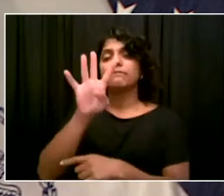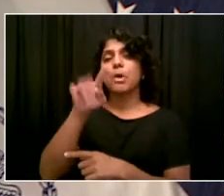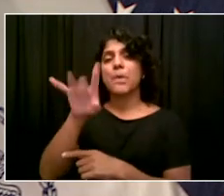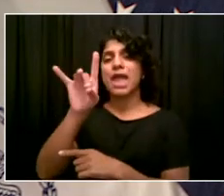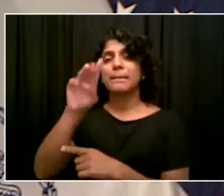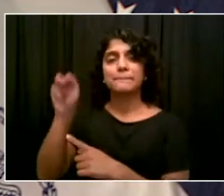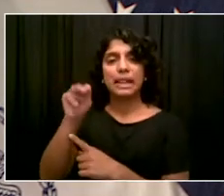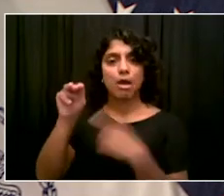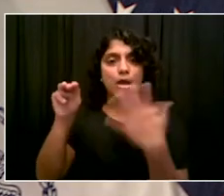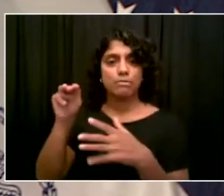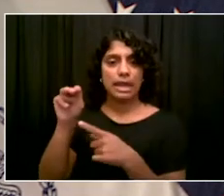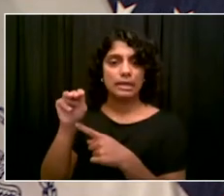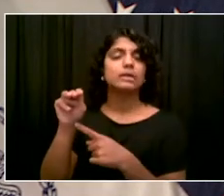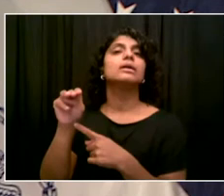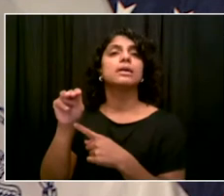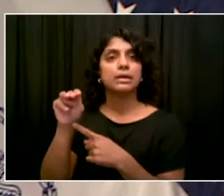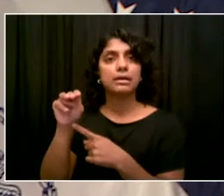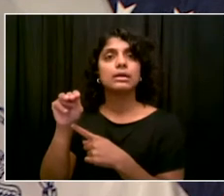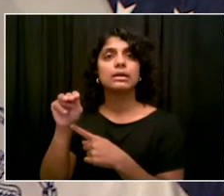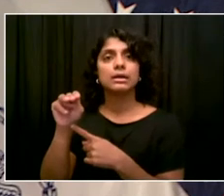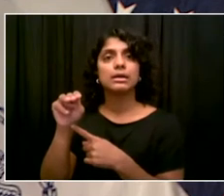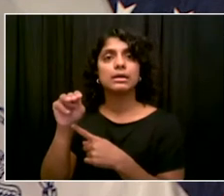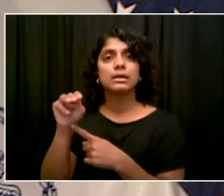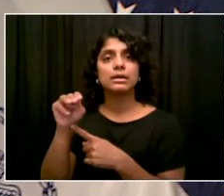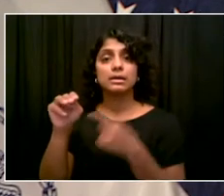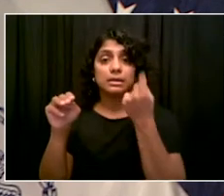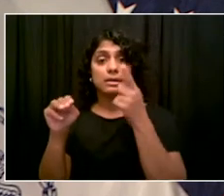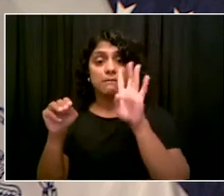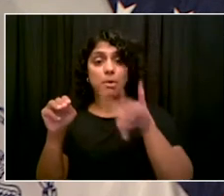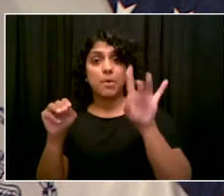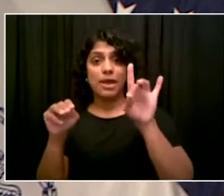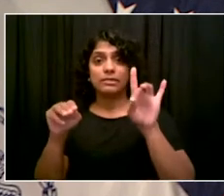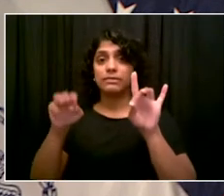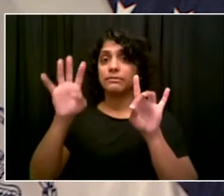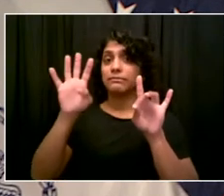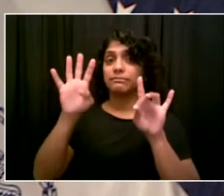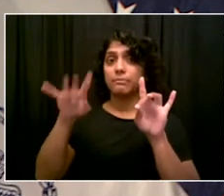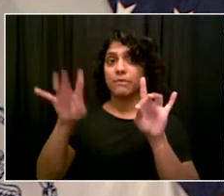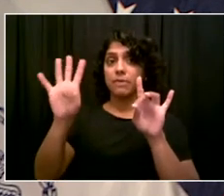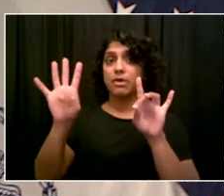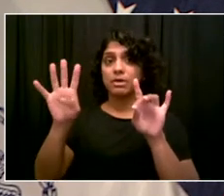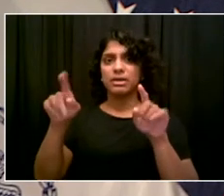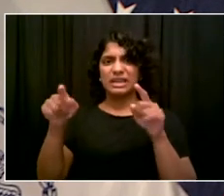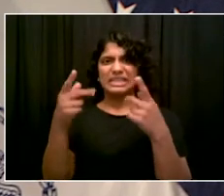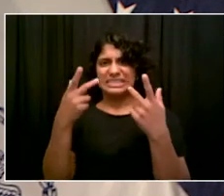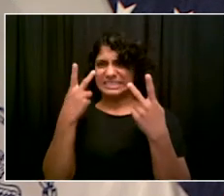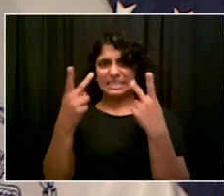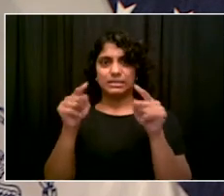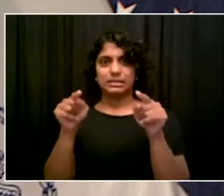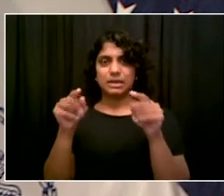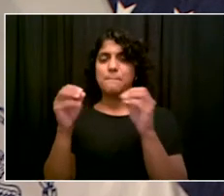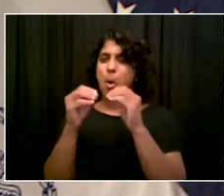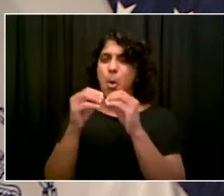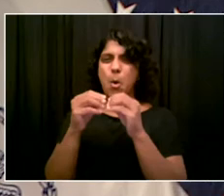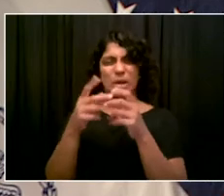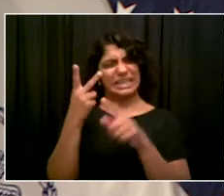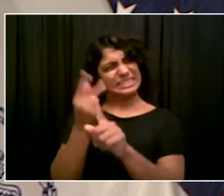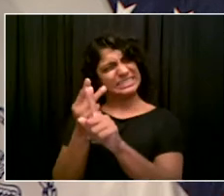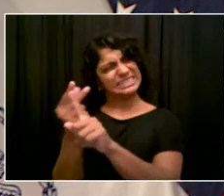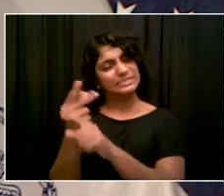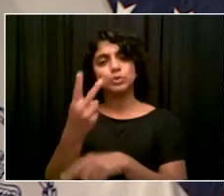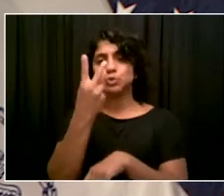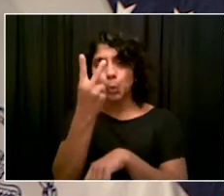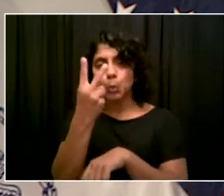through these grassroots efforts in particular. So we know that sort of constantly working it is having an effect,